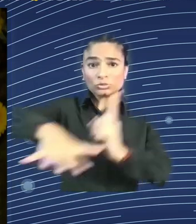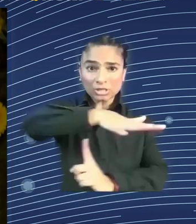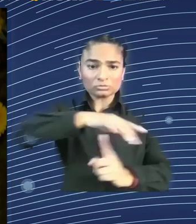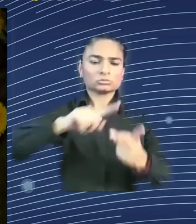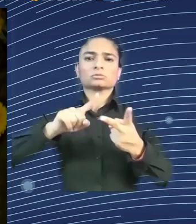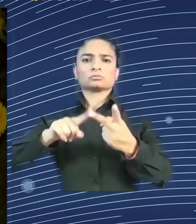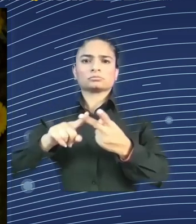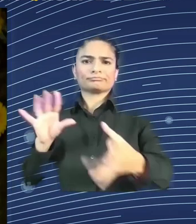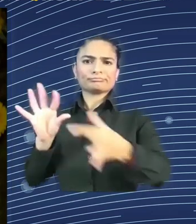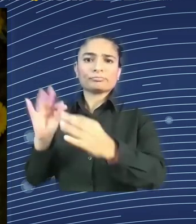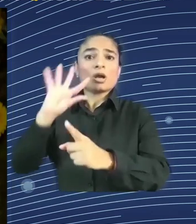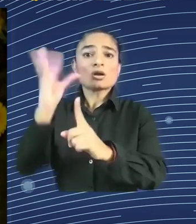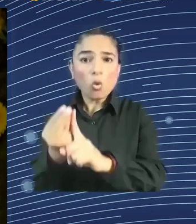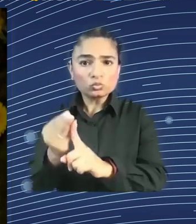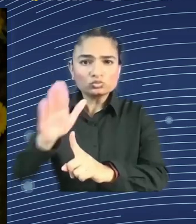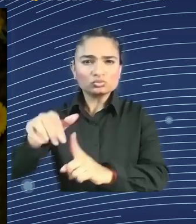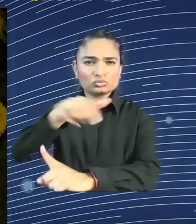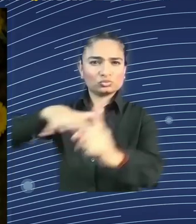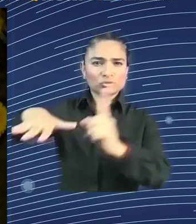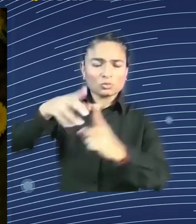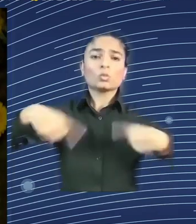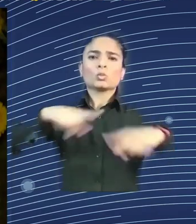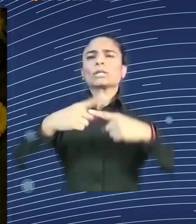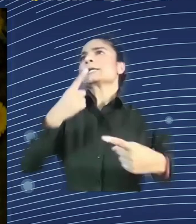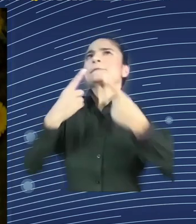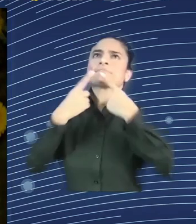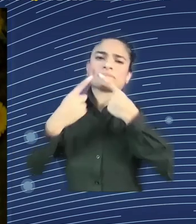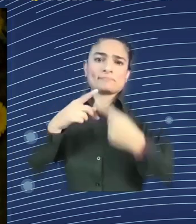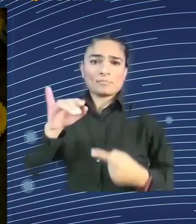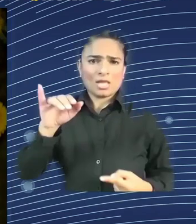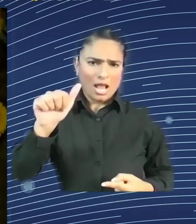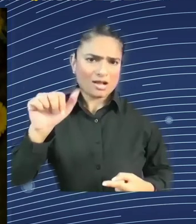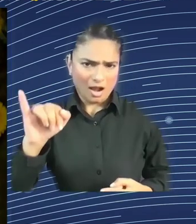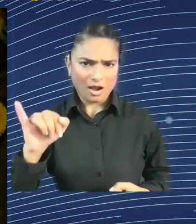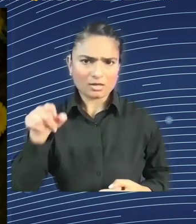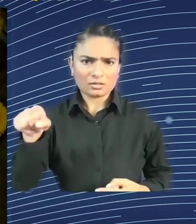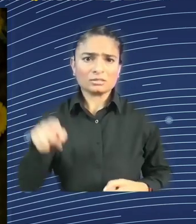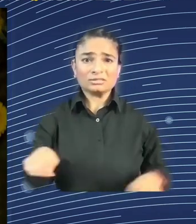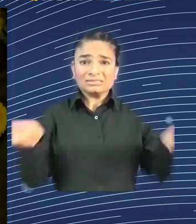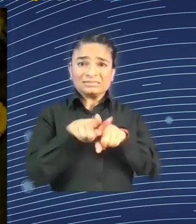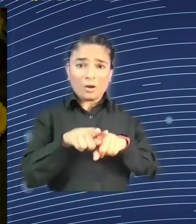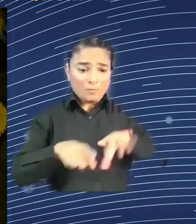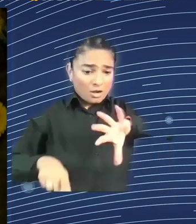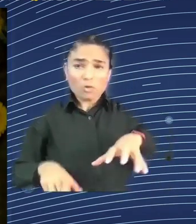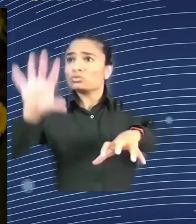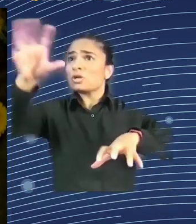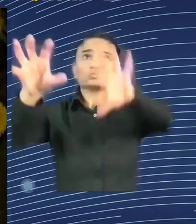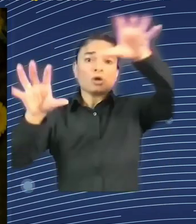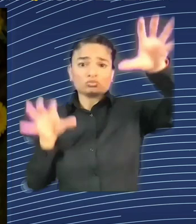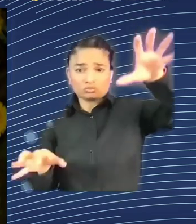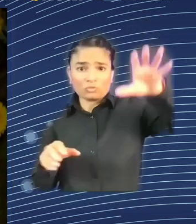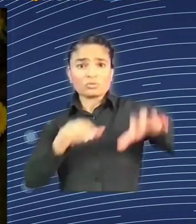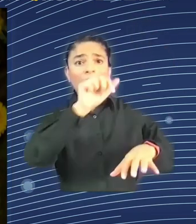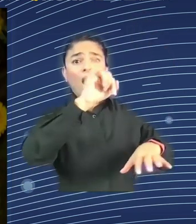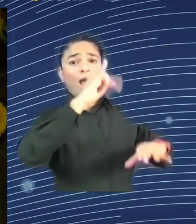how we teach technology today. I'm a computer science engineer and when I was taught how to build AI,